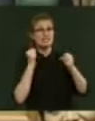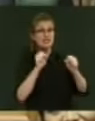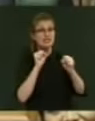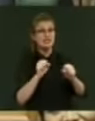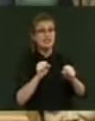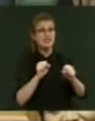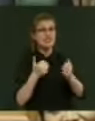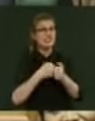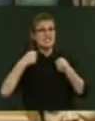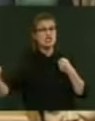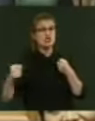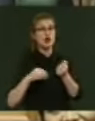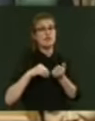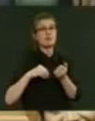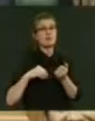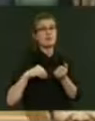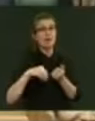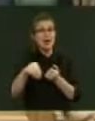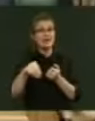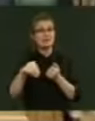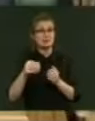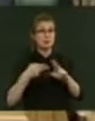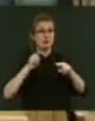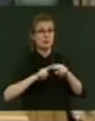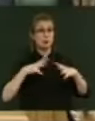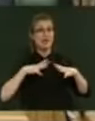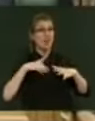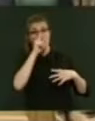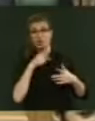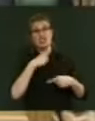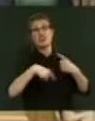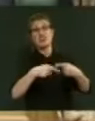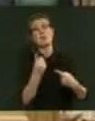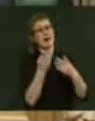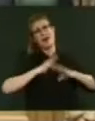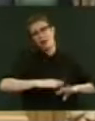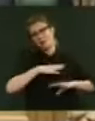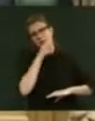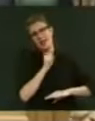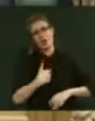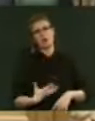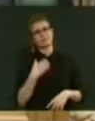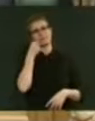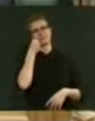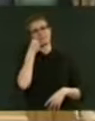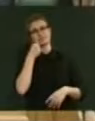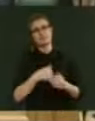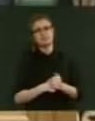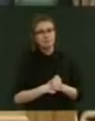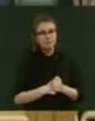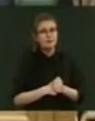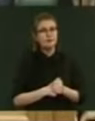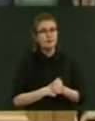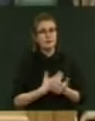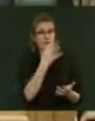Speaker, but I'm a humble man. I'll hold it back. While the Opposition will argue, sir, that the merits and benefits